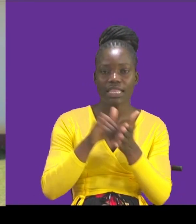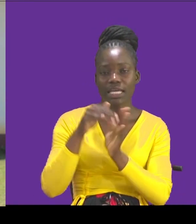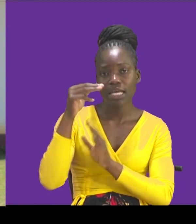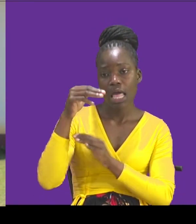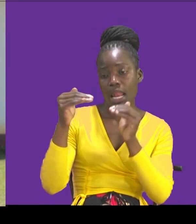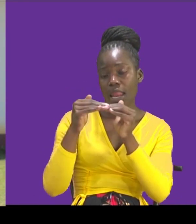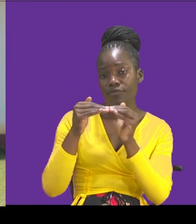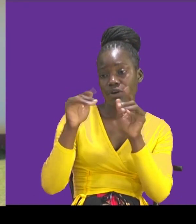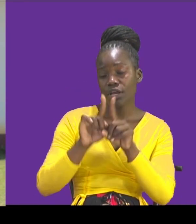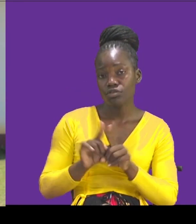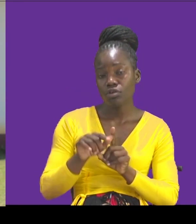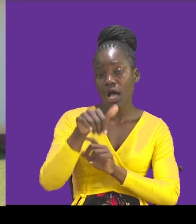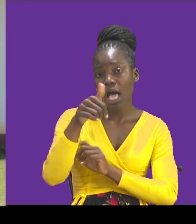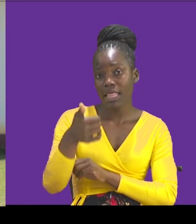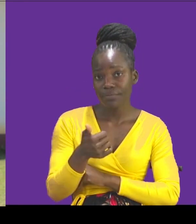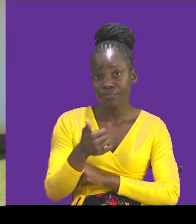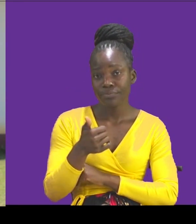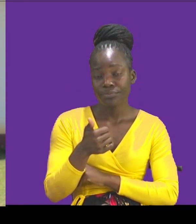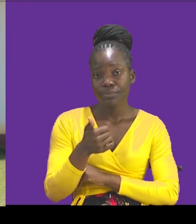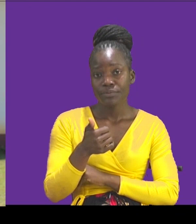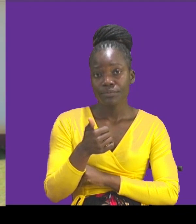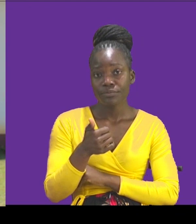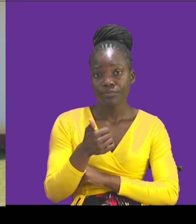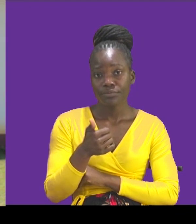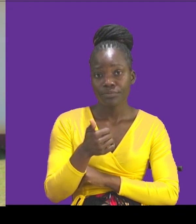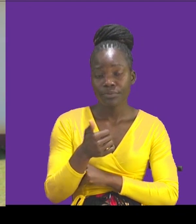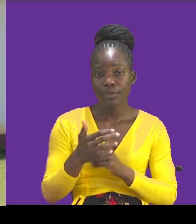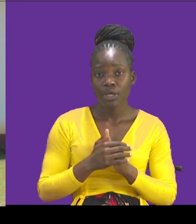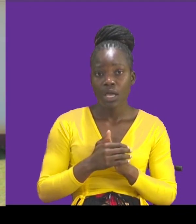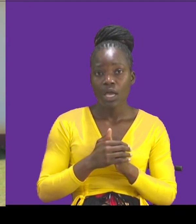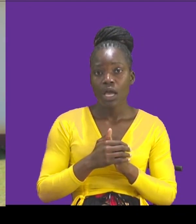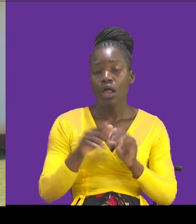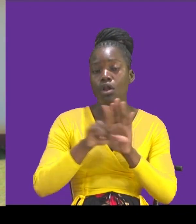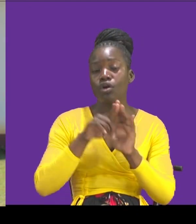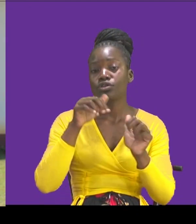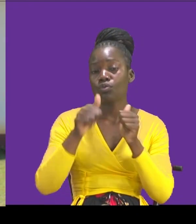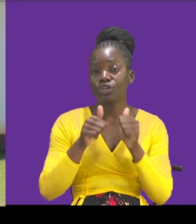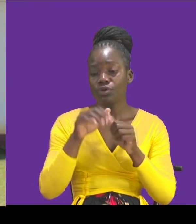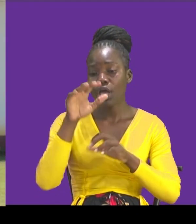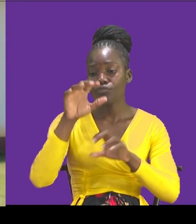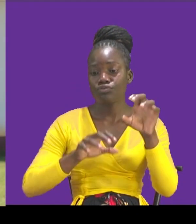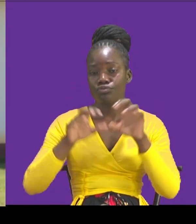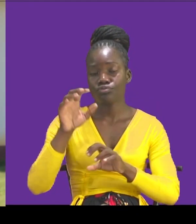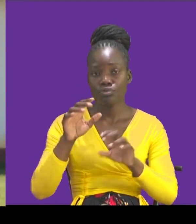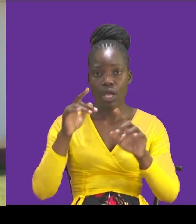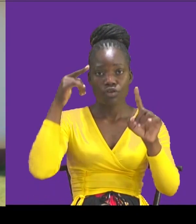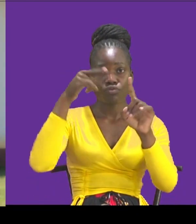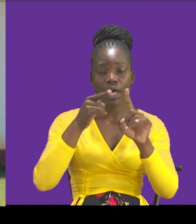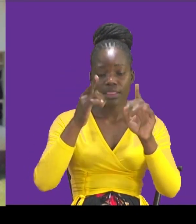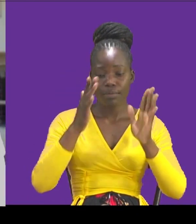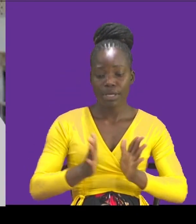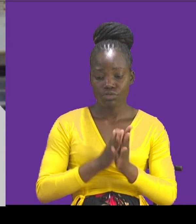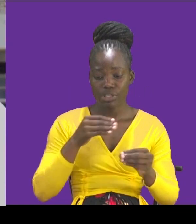many other legislations that we are drafting towards the people who are able differently.